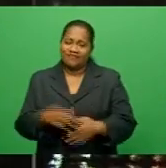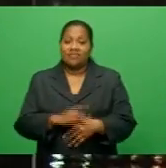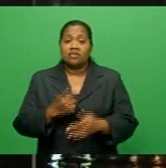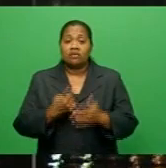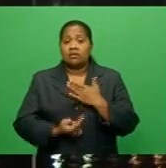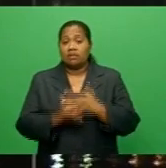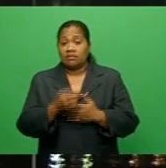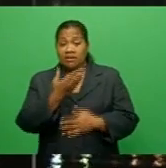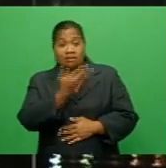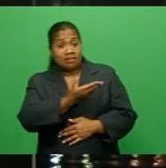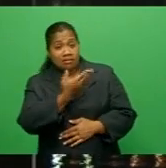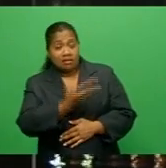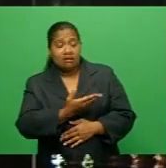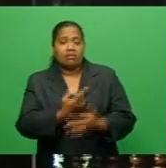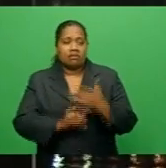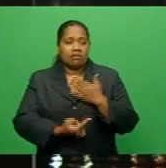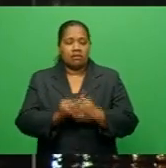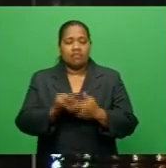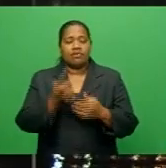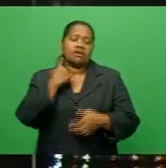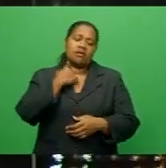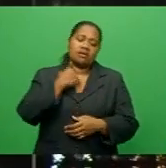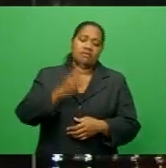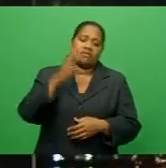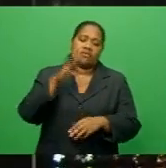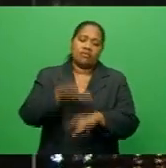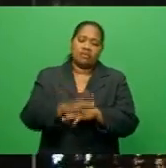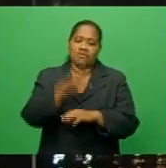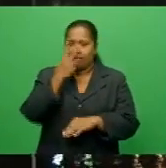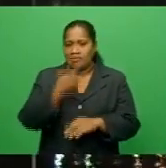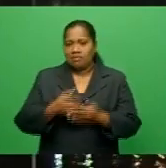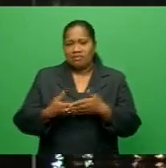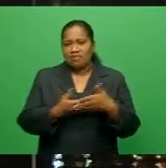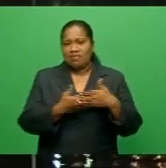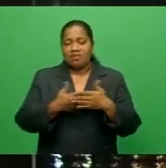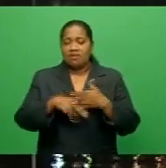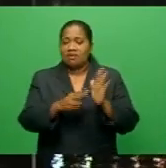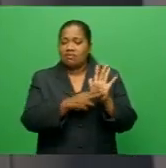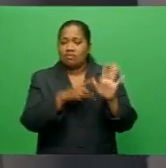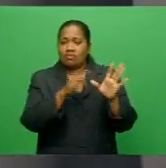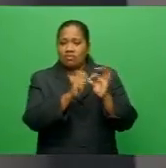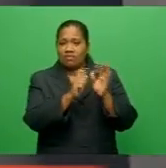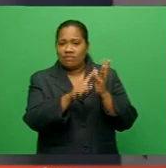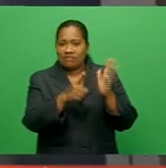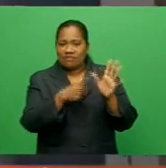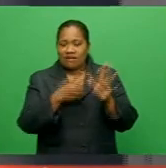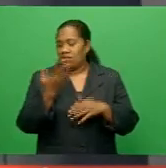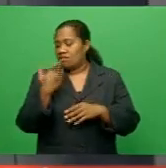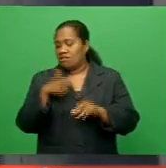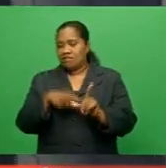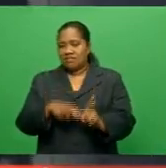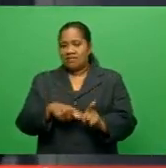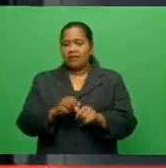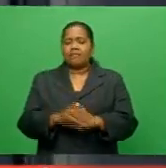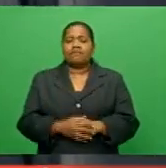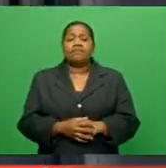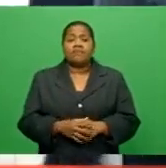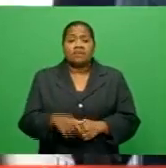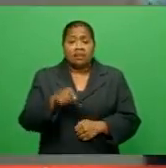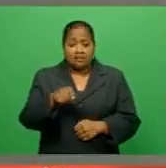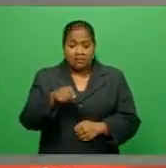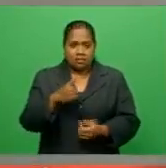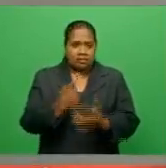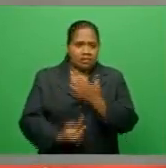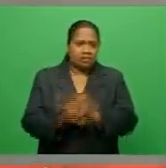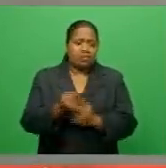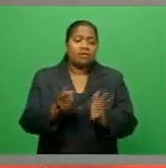of killing his four-month-old baby in Nambua, Suva, last year. Pranita Prakash with the details. The incident happened in Nambua when Tevita